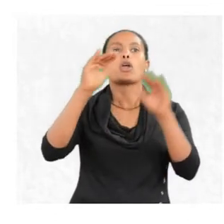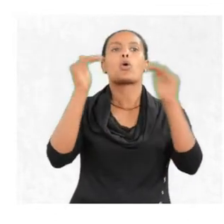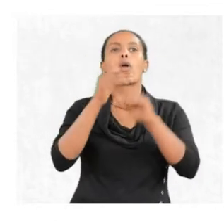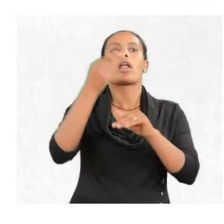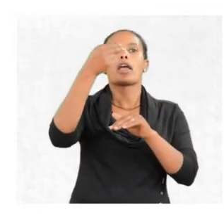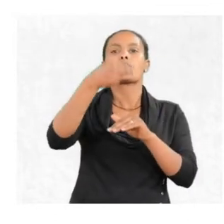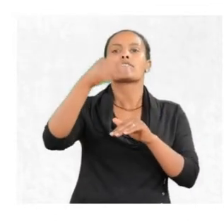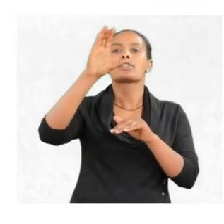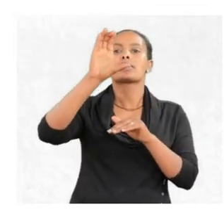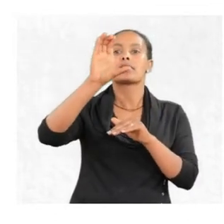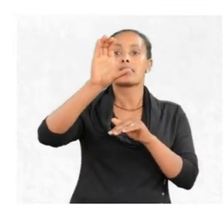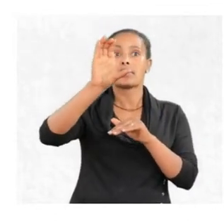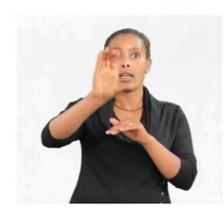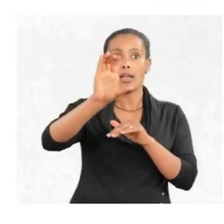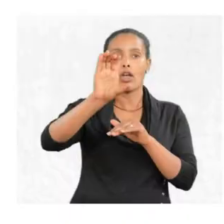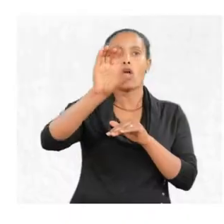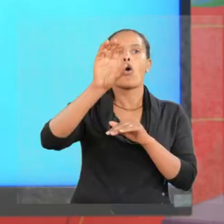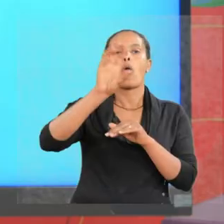divided by wavelength.